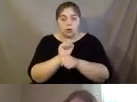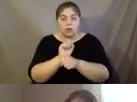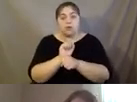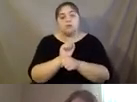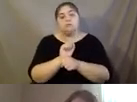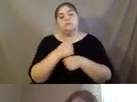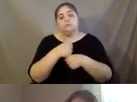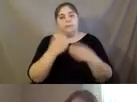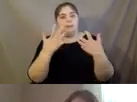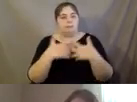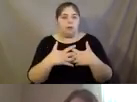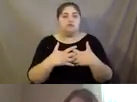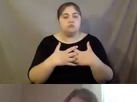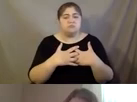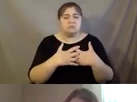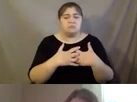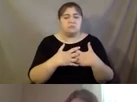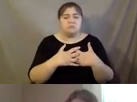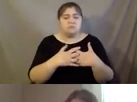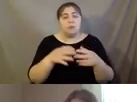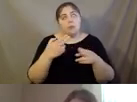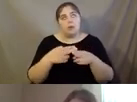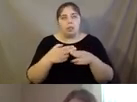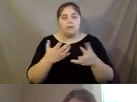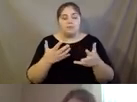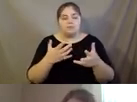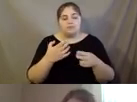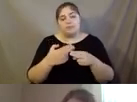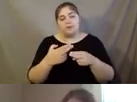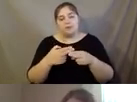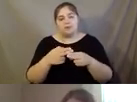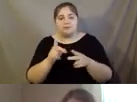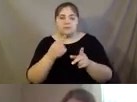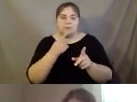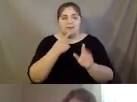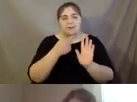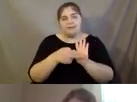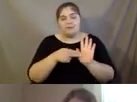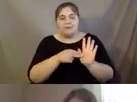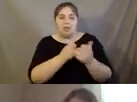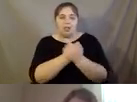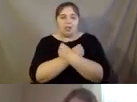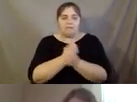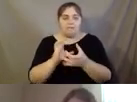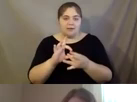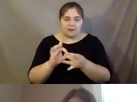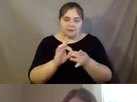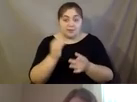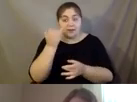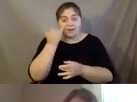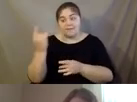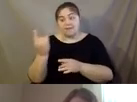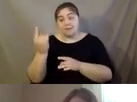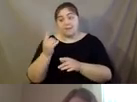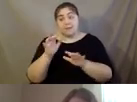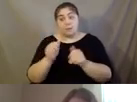matches. Um, it's really, we, we call it, we, we think of it as kind of like a love connection. Um, because let's be honest, if someone's going to be spending that much time